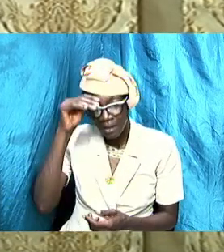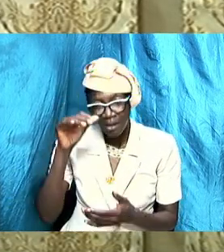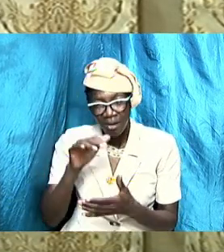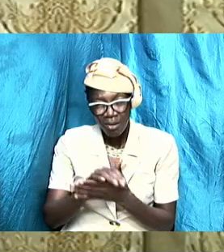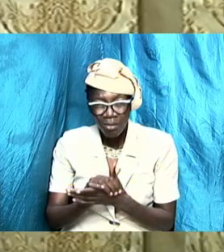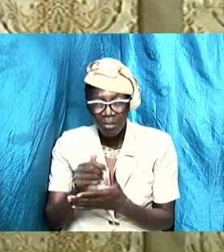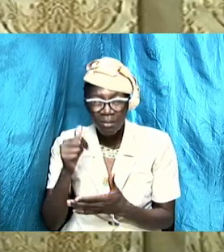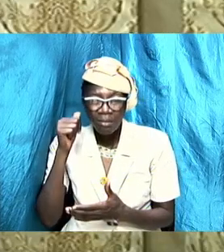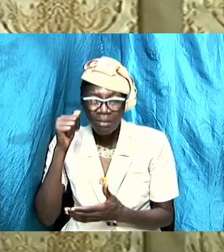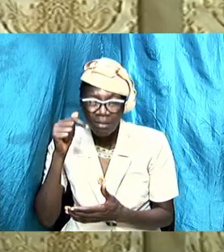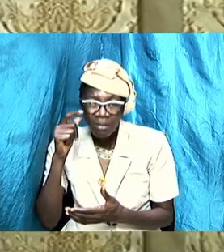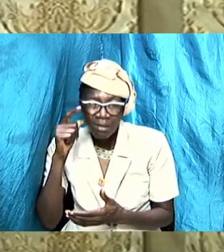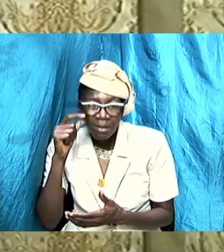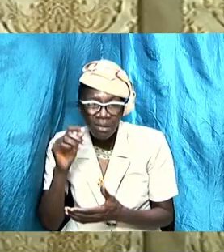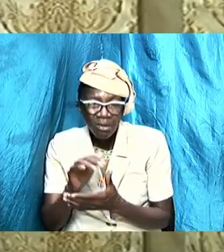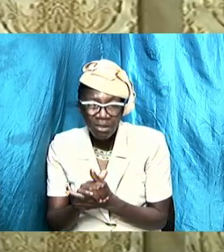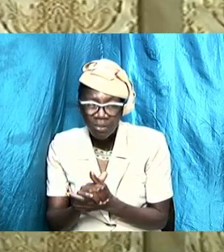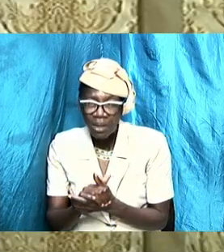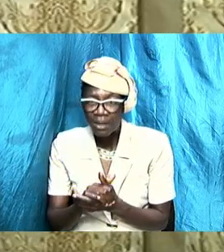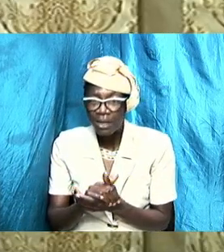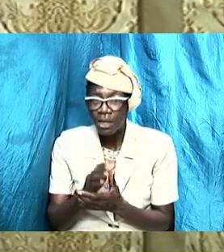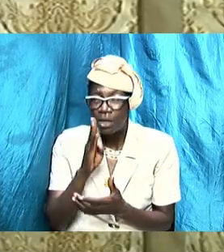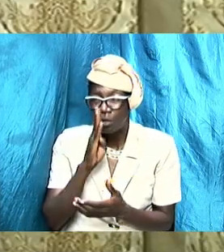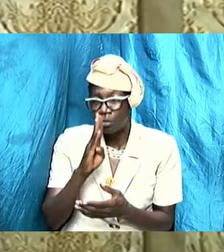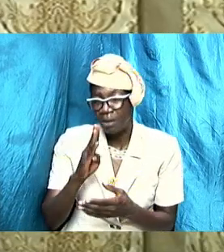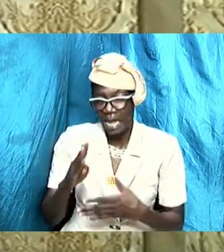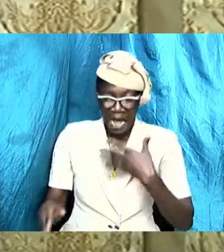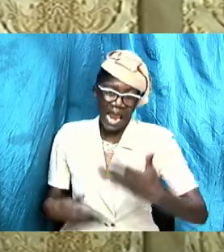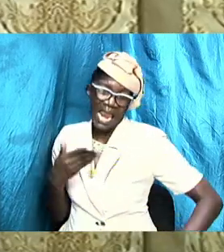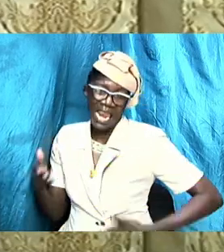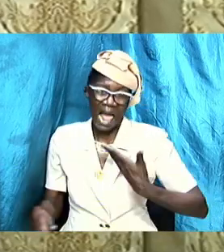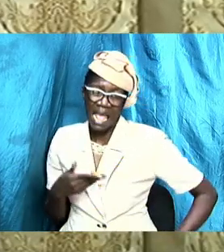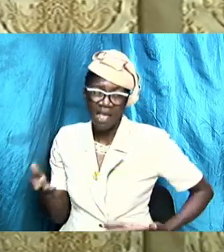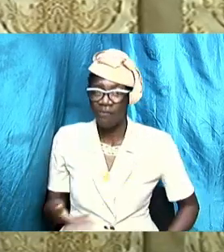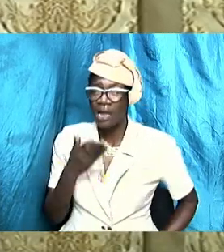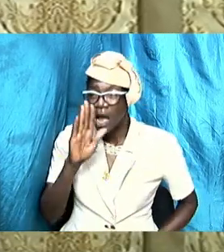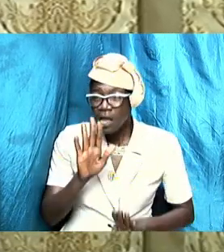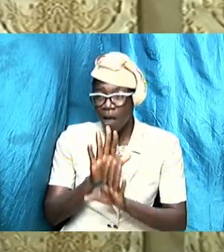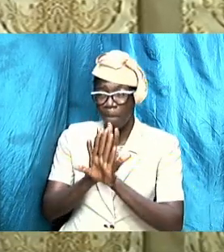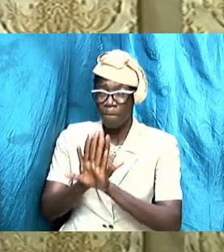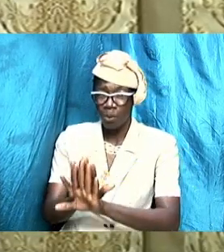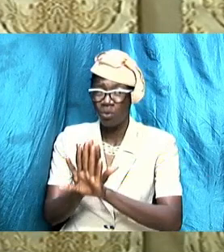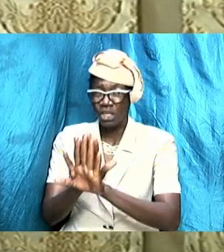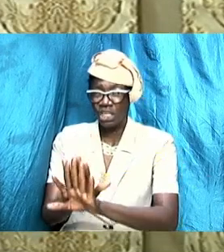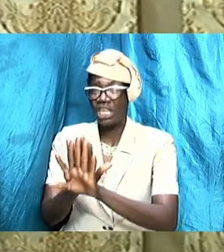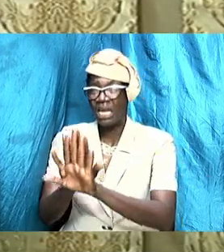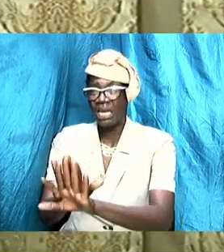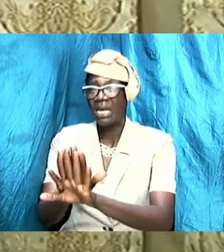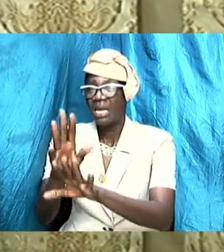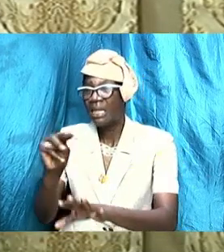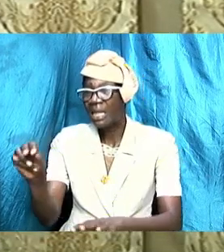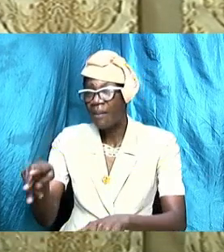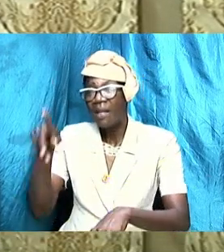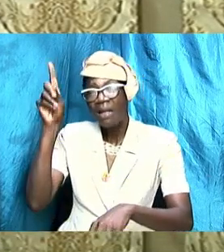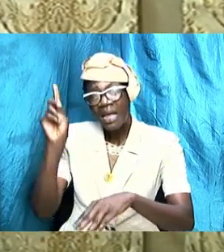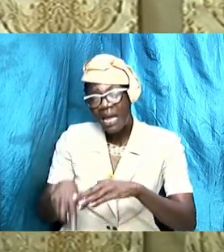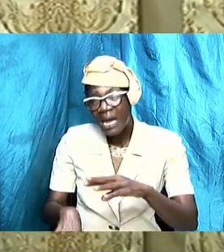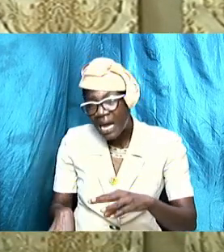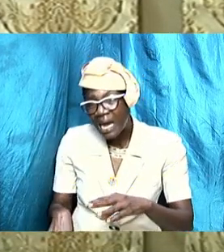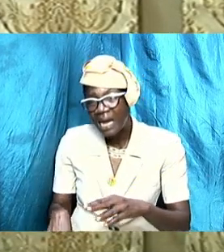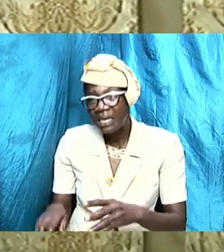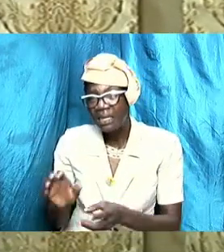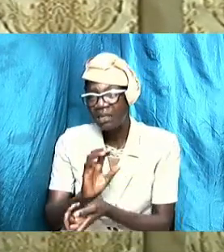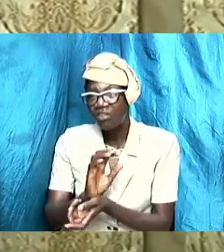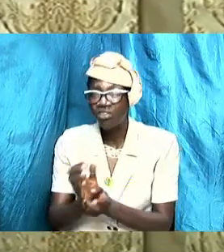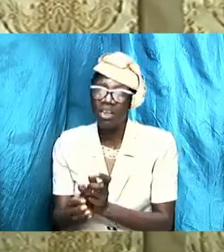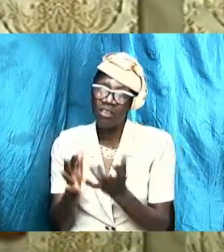pushing them to be what they are not and because the care matriculate into that particular mold it